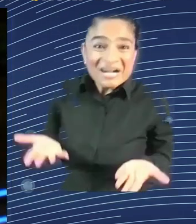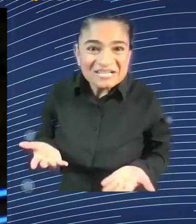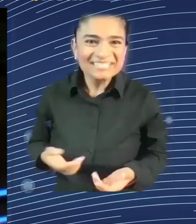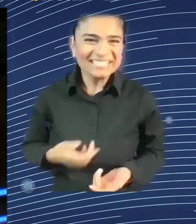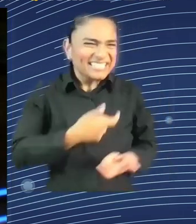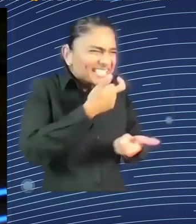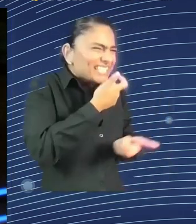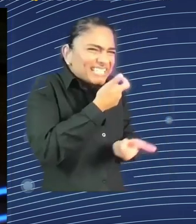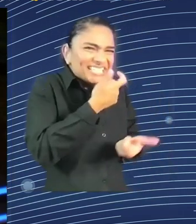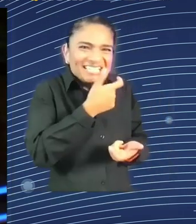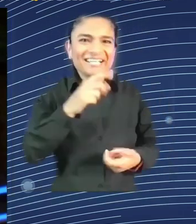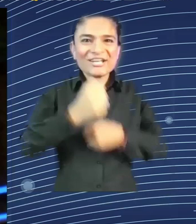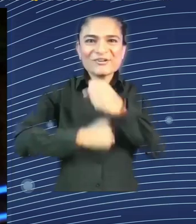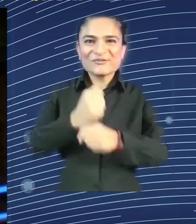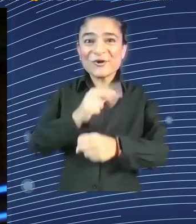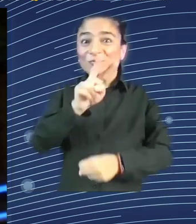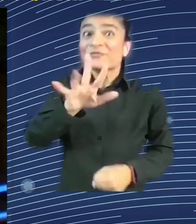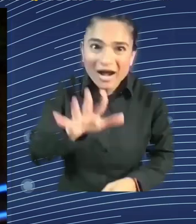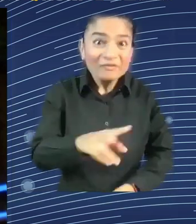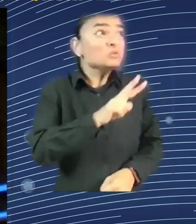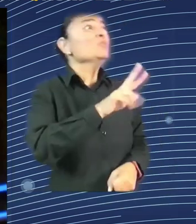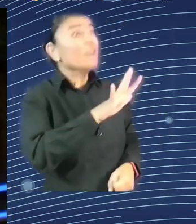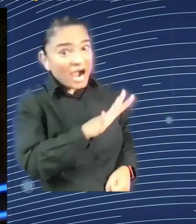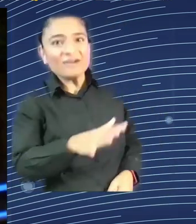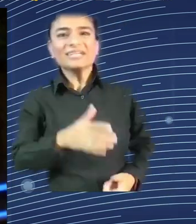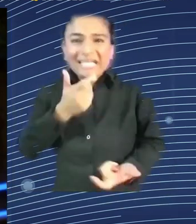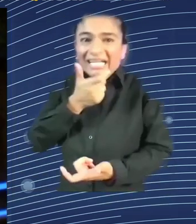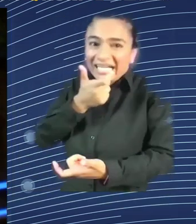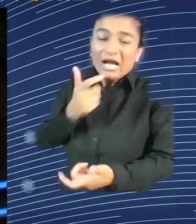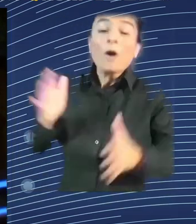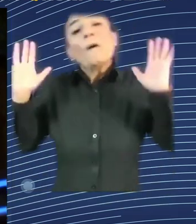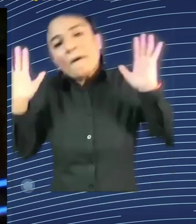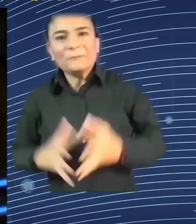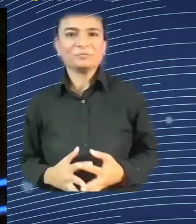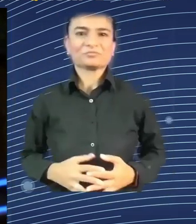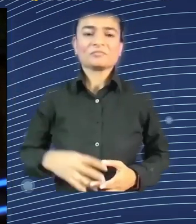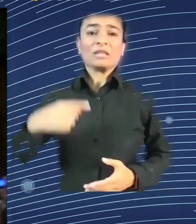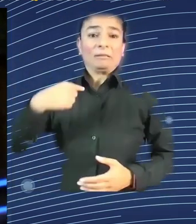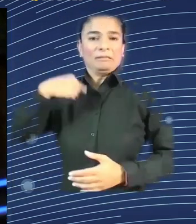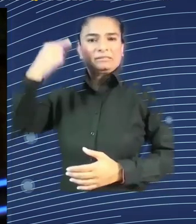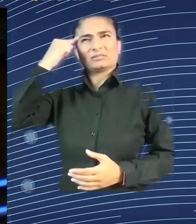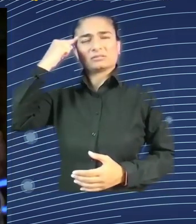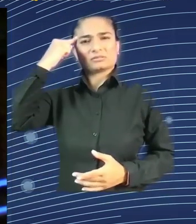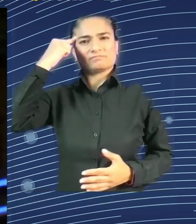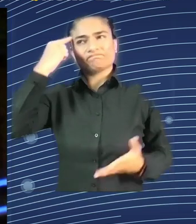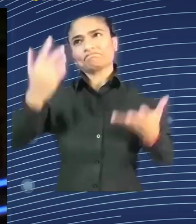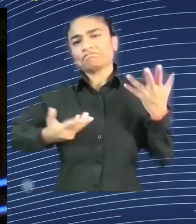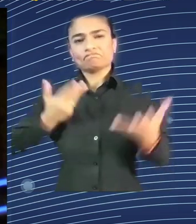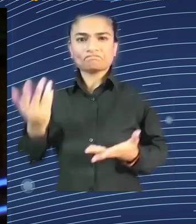Well, I think that, obviously, with the new technologies, with